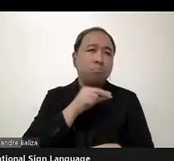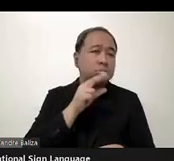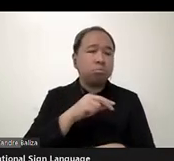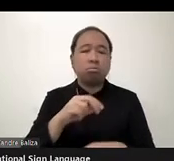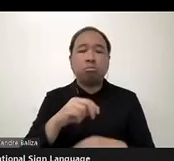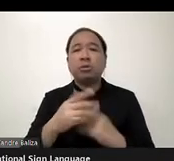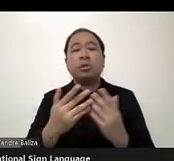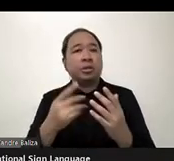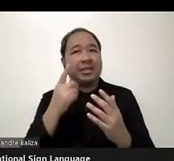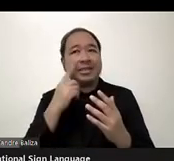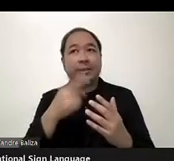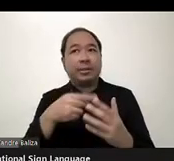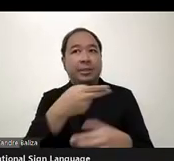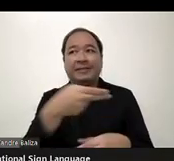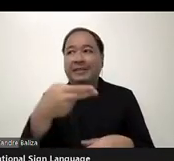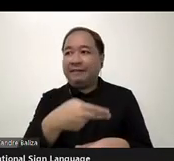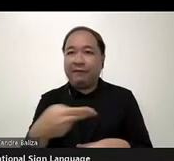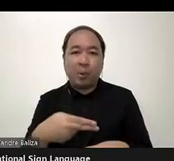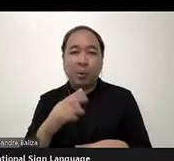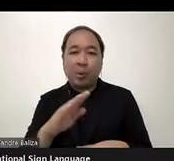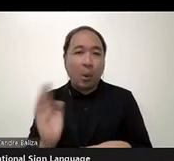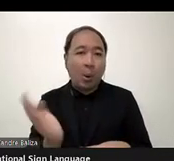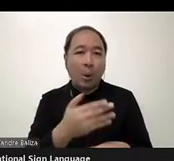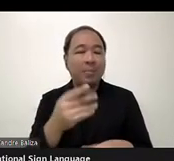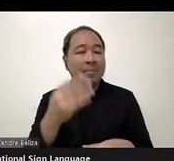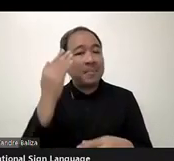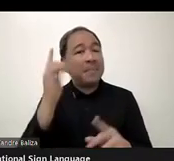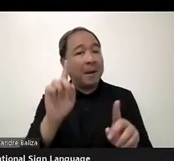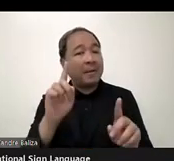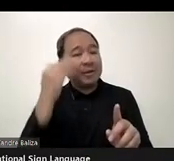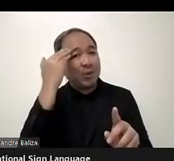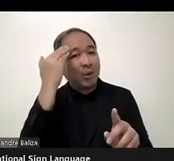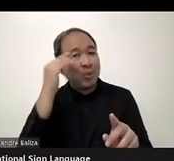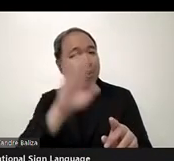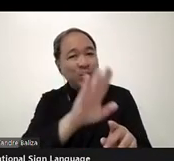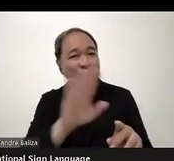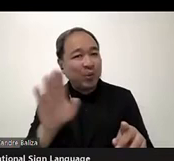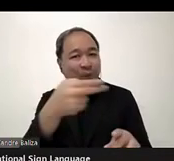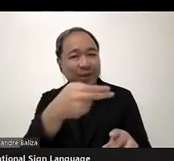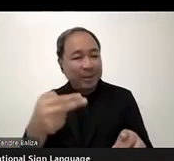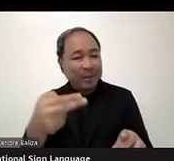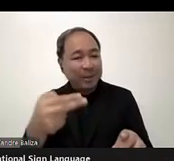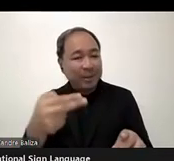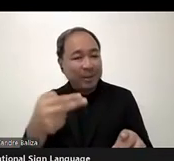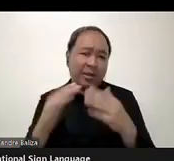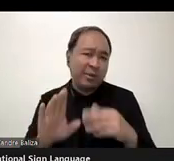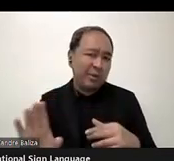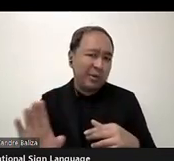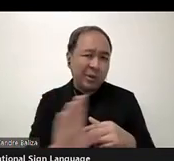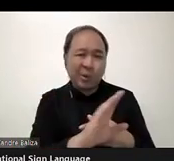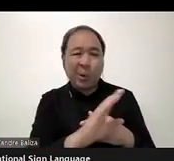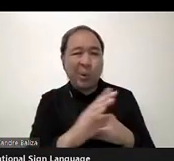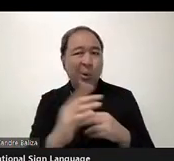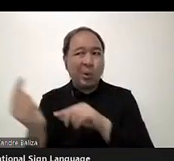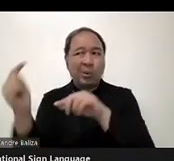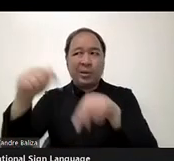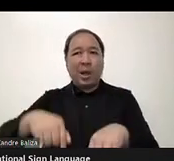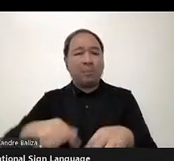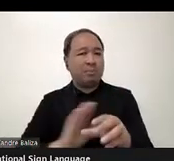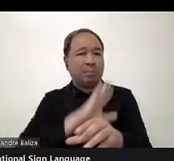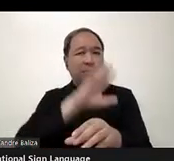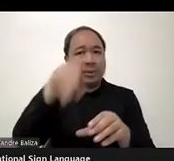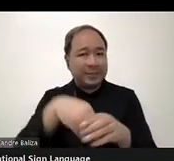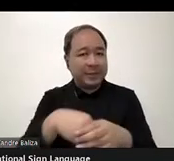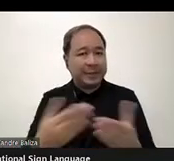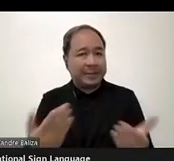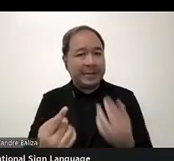name you individually, but you know who you are. Uh, thank you very much for, uh, coming here, participating in this discussion.